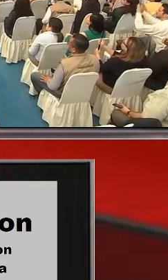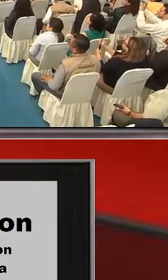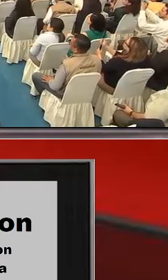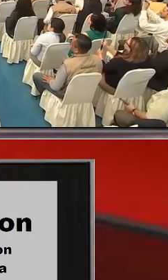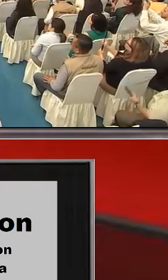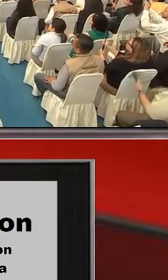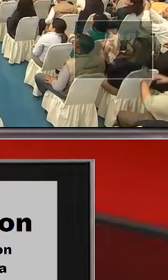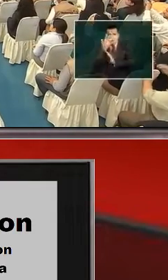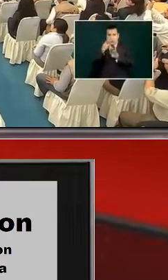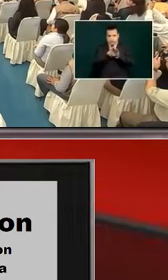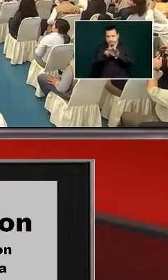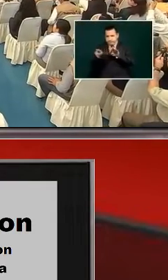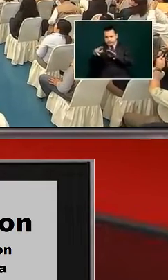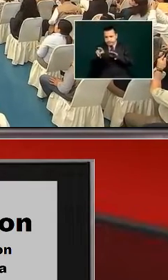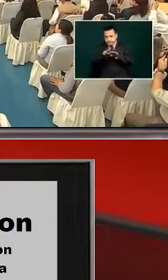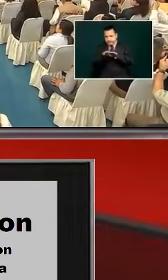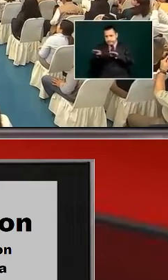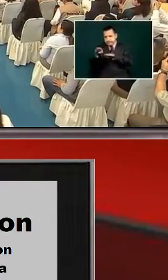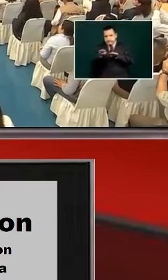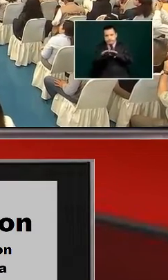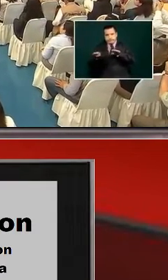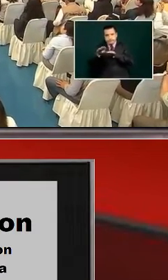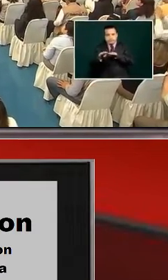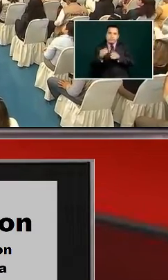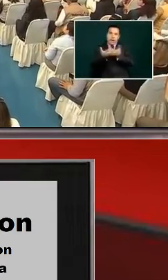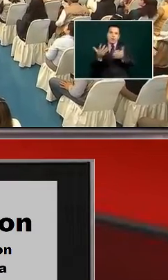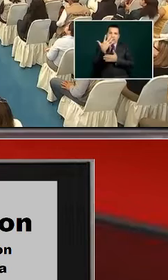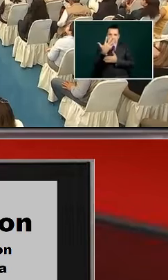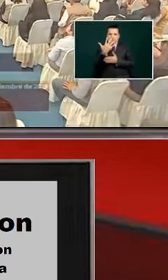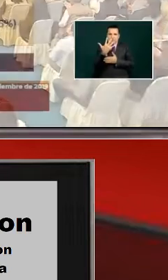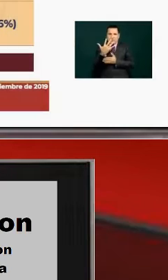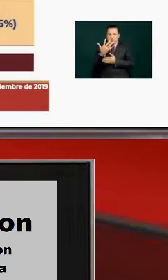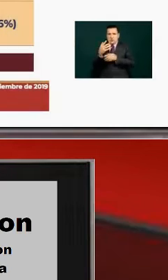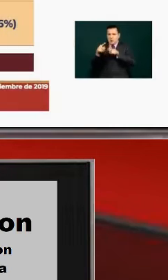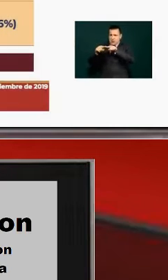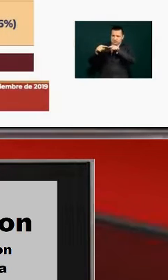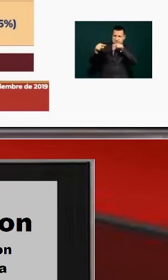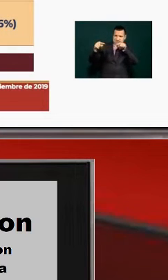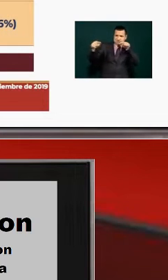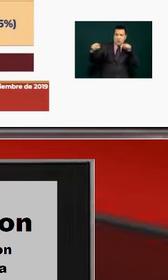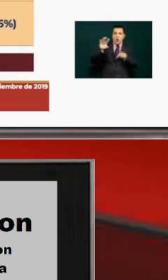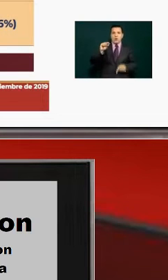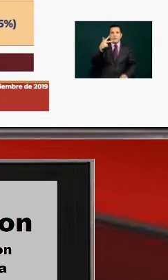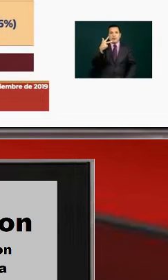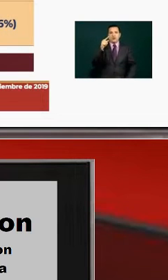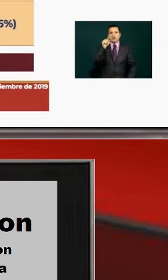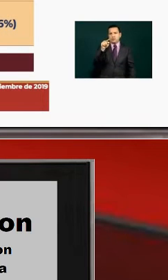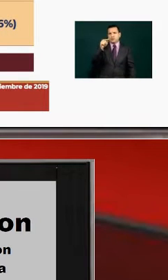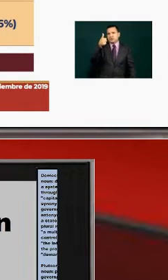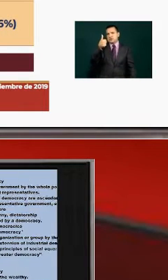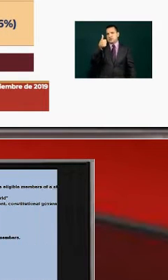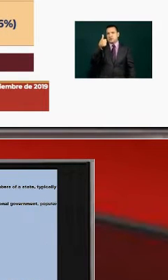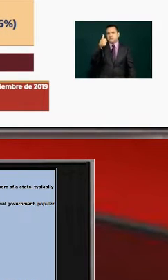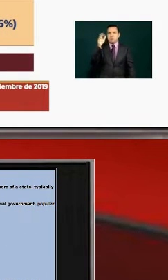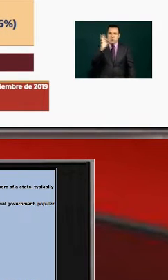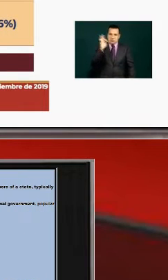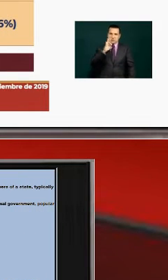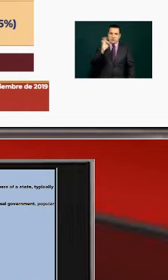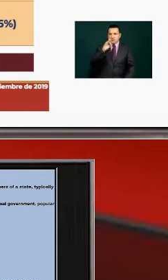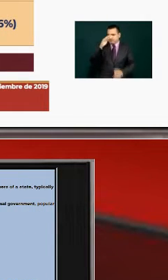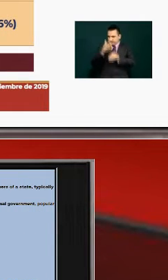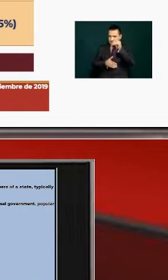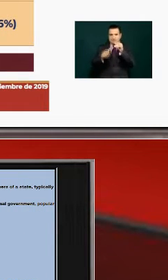we have five deviations at this time and we have 98